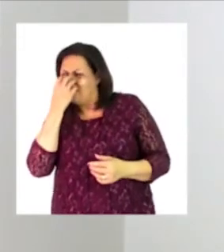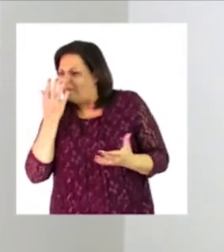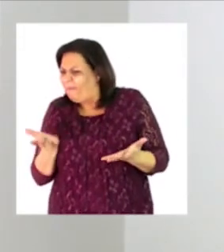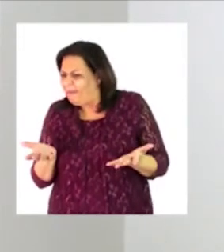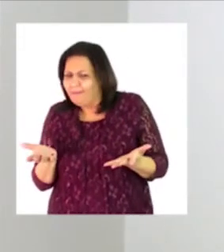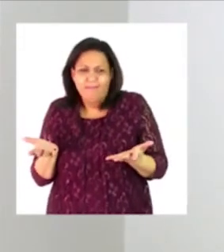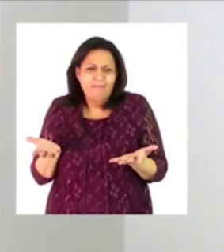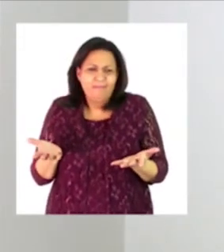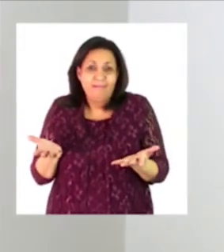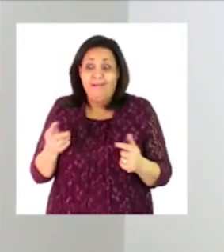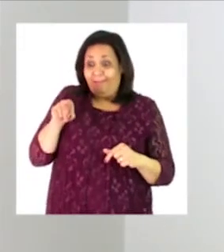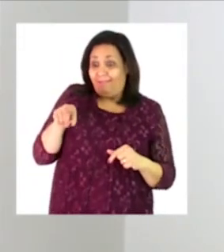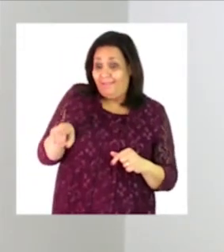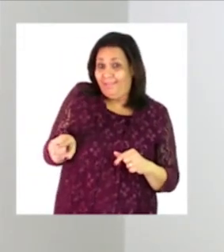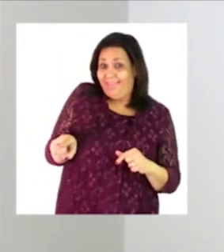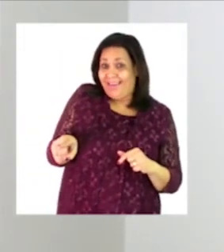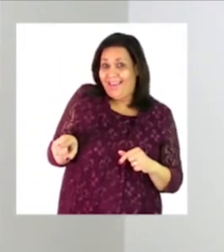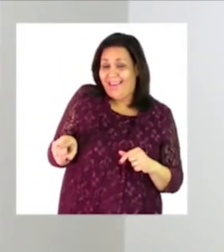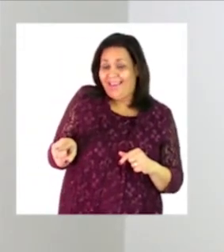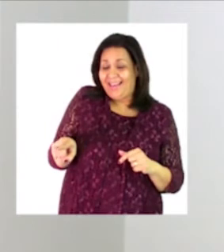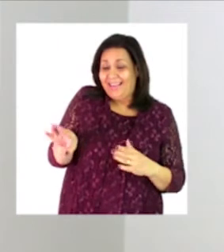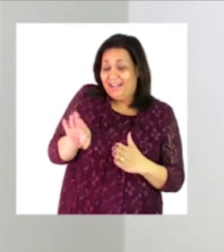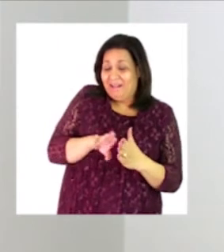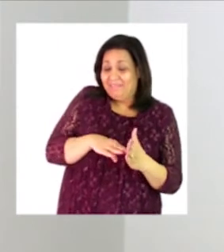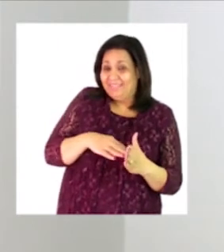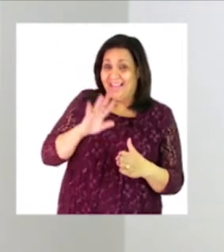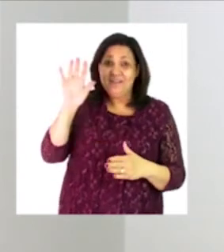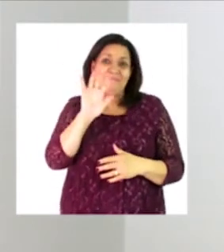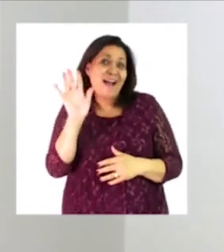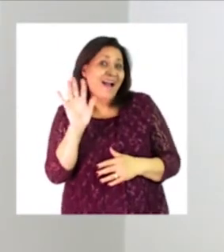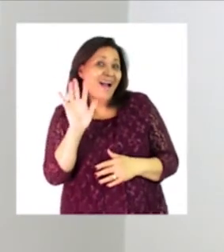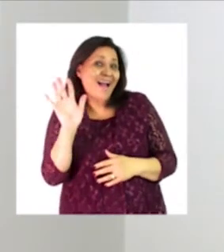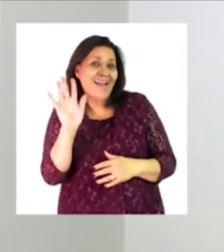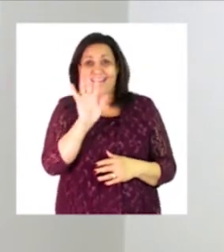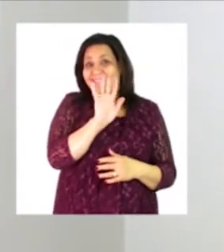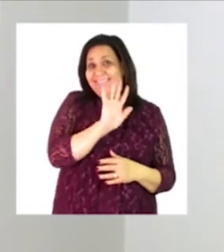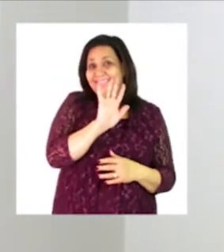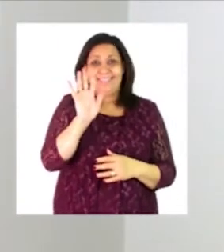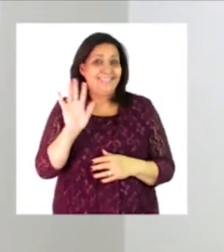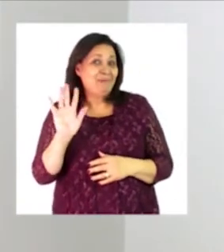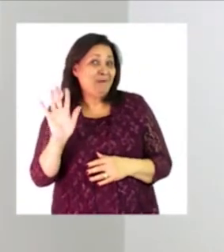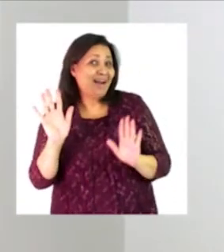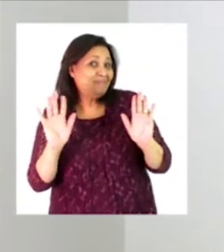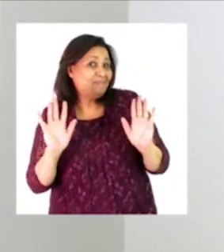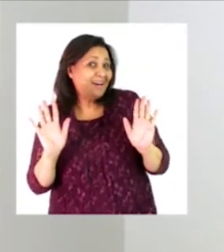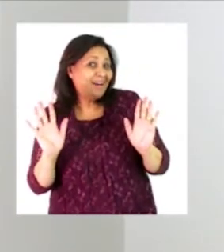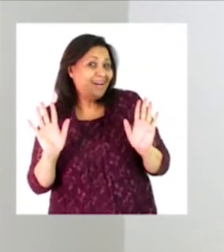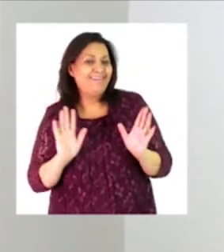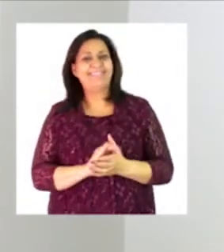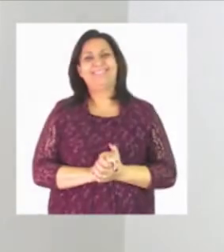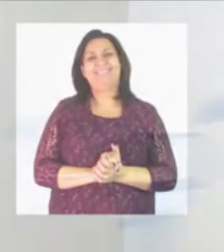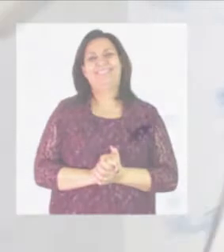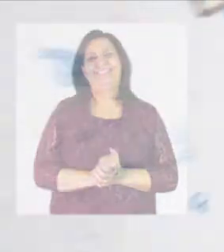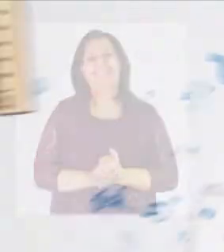zoshi has come to say goodbye bye bye everyone